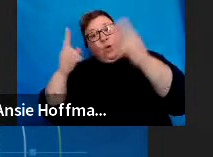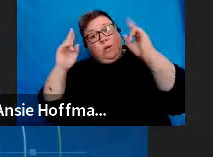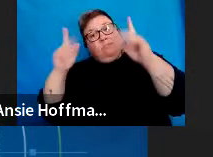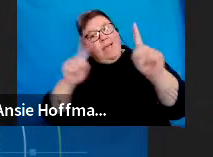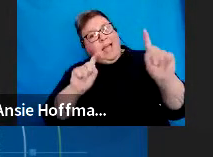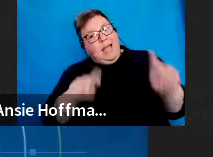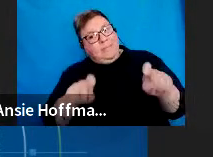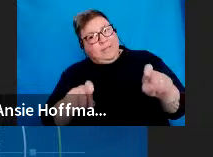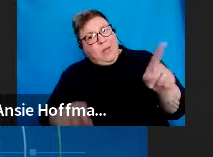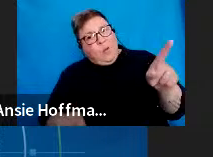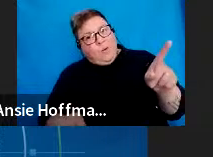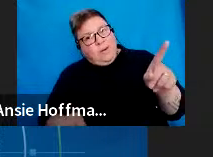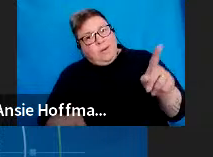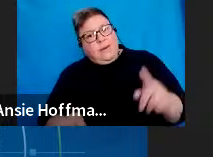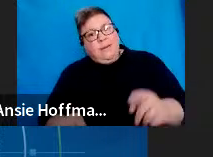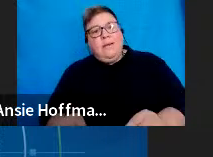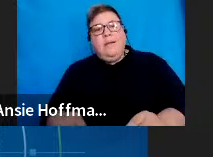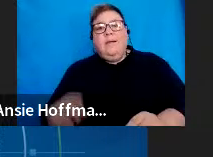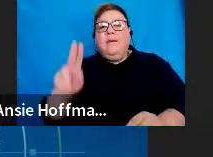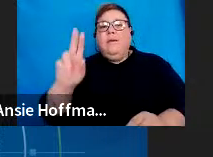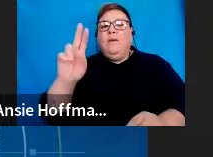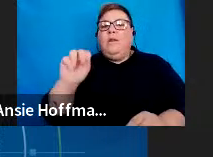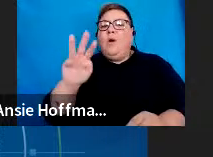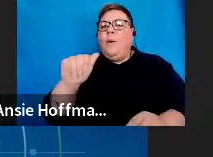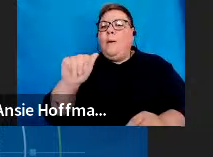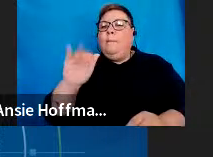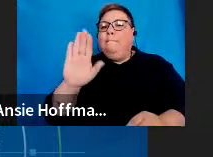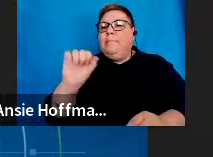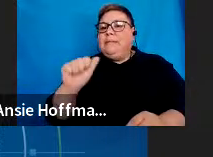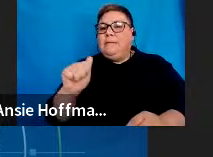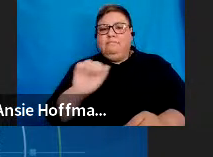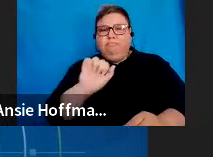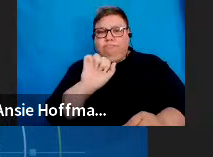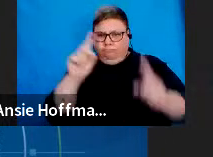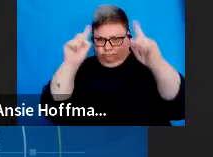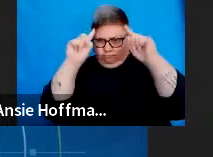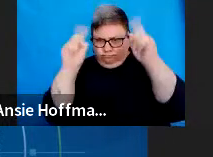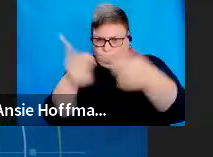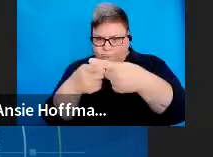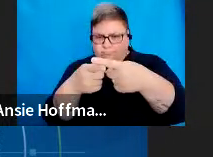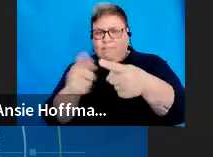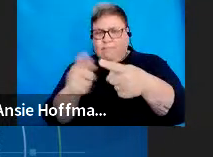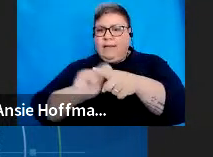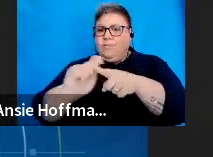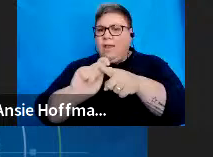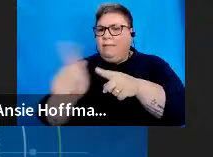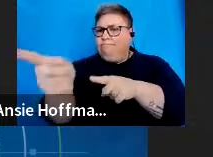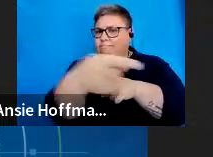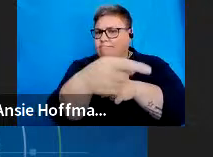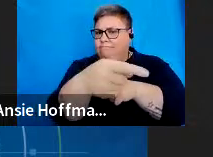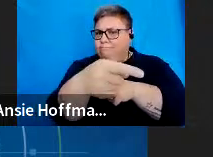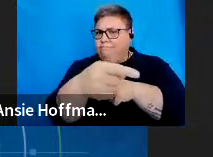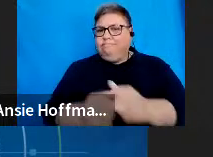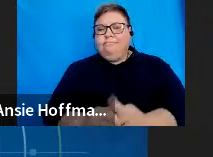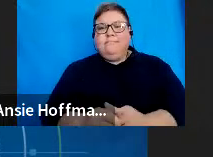Nwabisa Bidla deeply committed to taxpayer service and education. Over to you, Nwabisa.